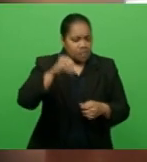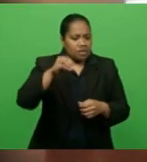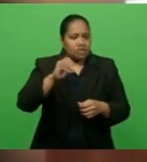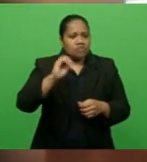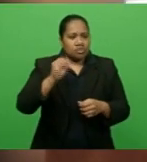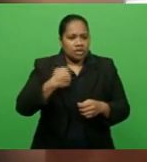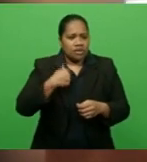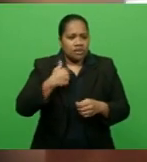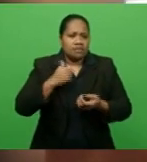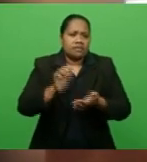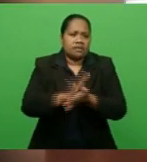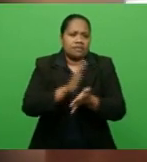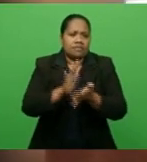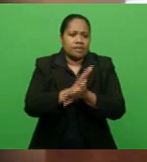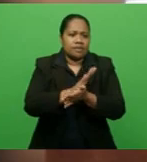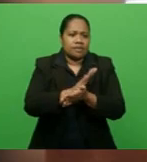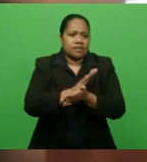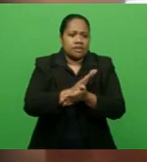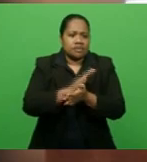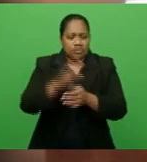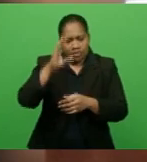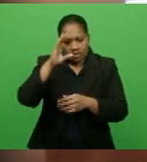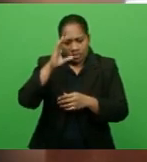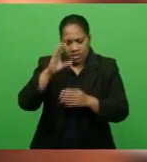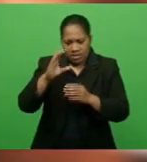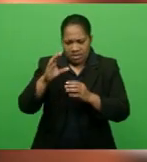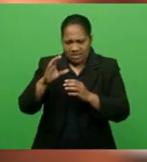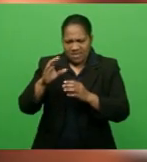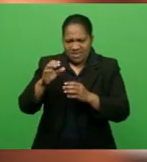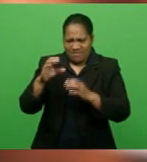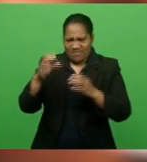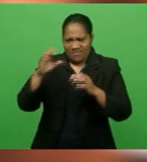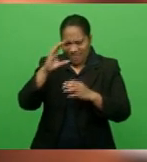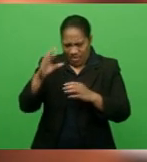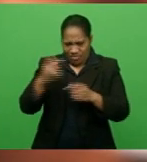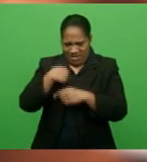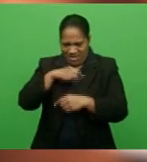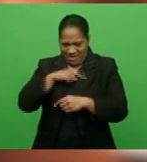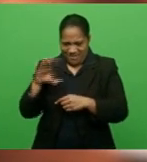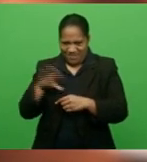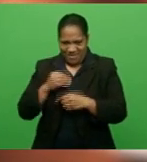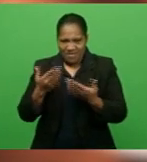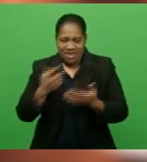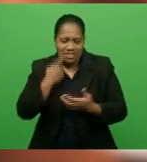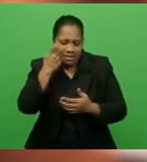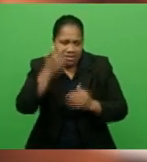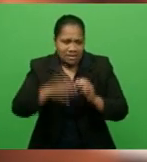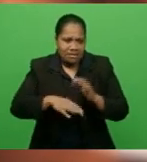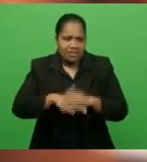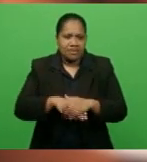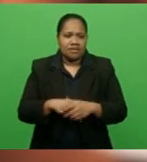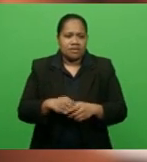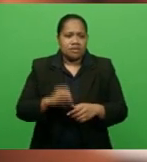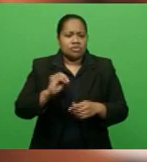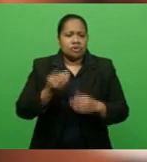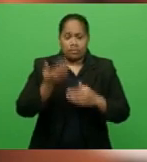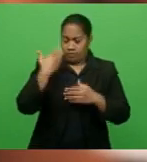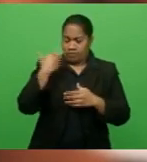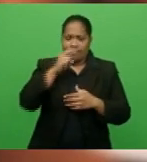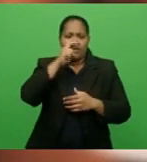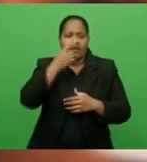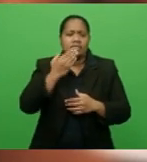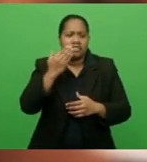culture that we come from and the care of our family. Previously unable to speak because of the ventilation tube, he